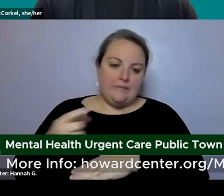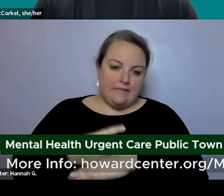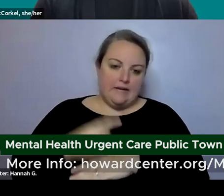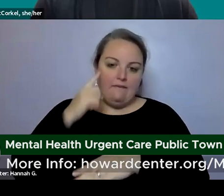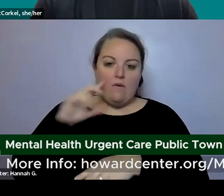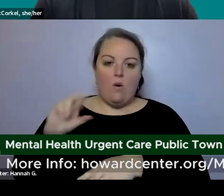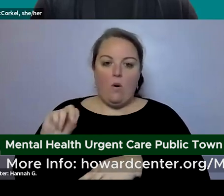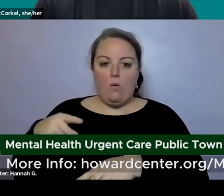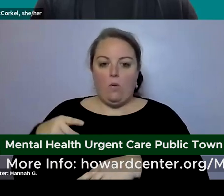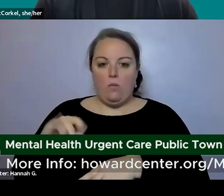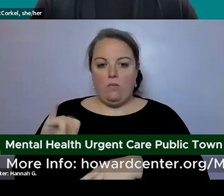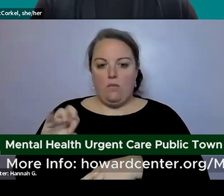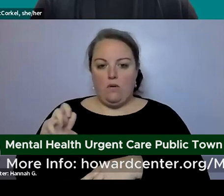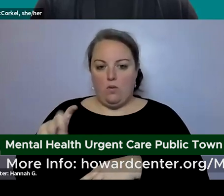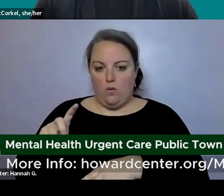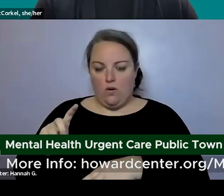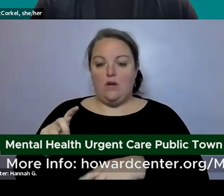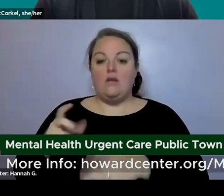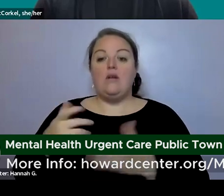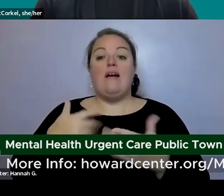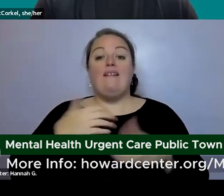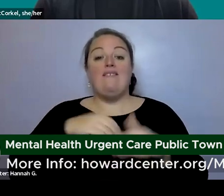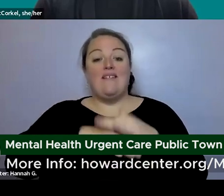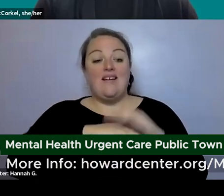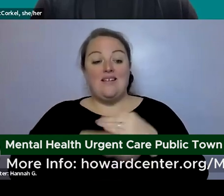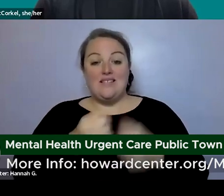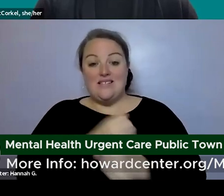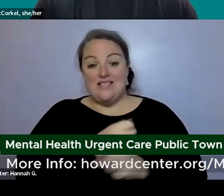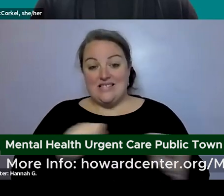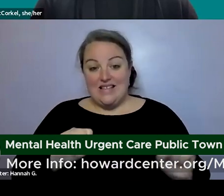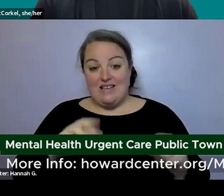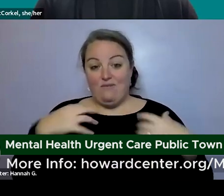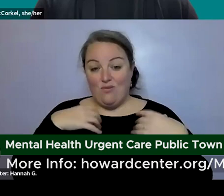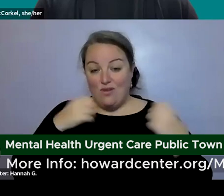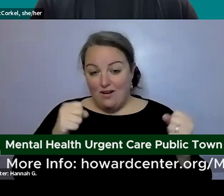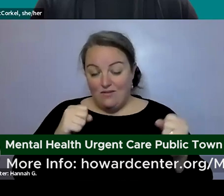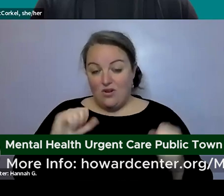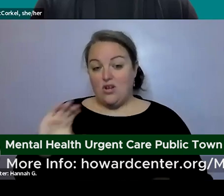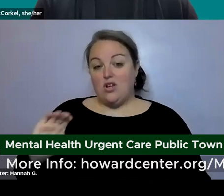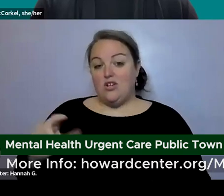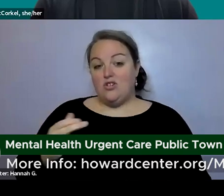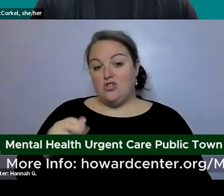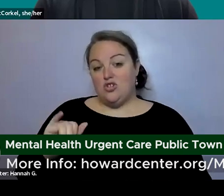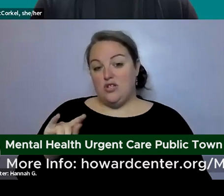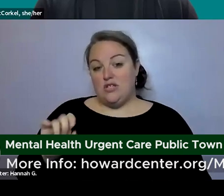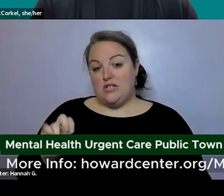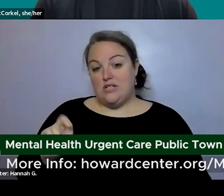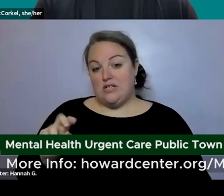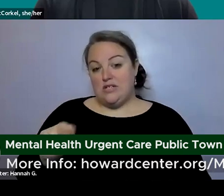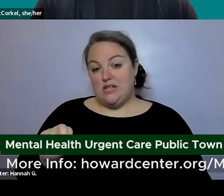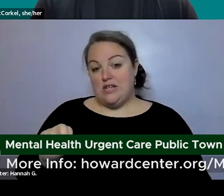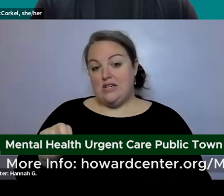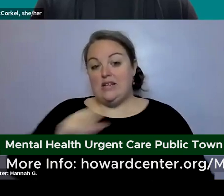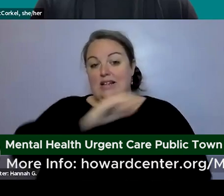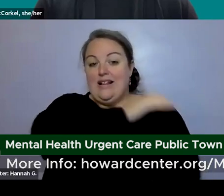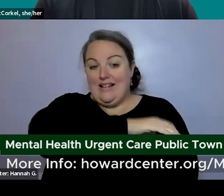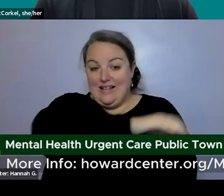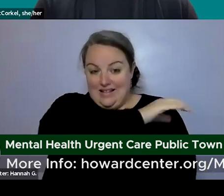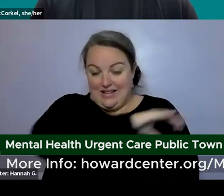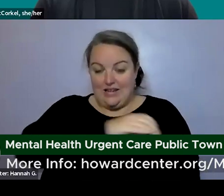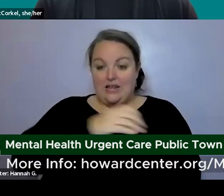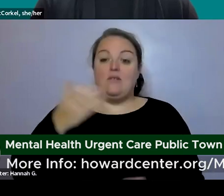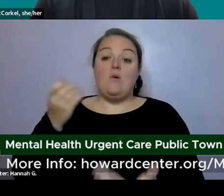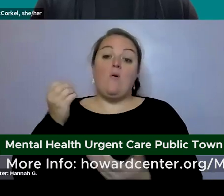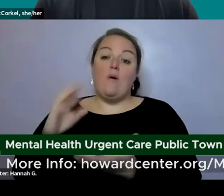they can access safe recovery or the chittenden clinic through howard center or support through the emergency